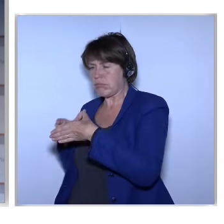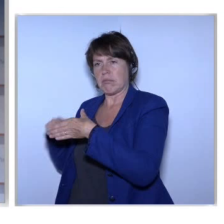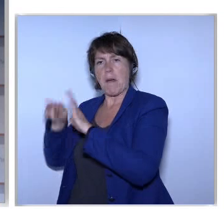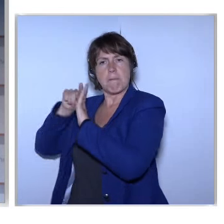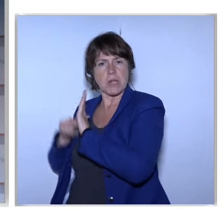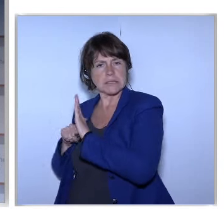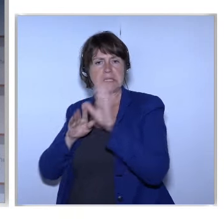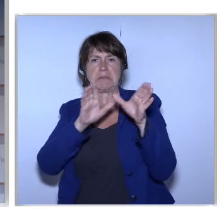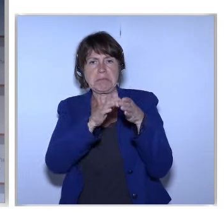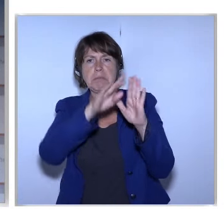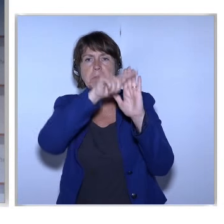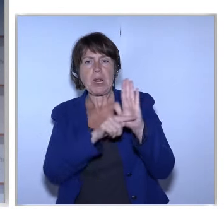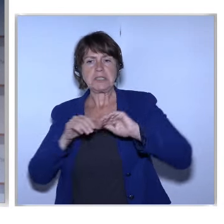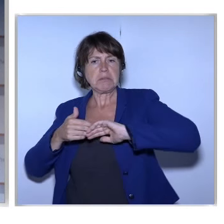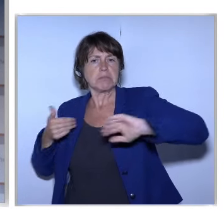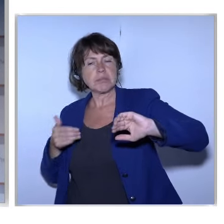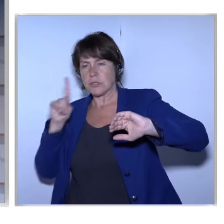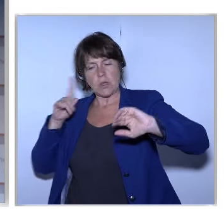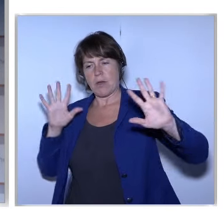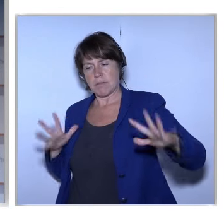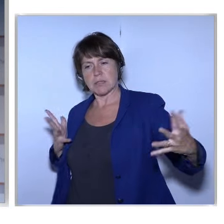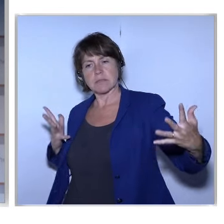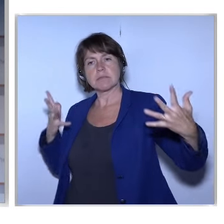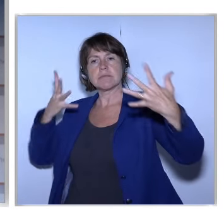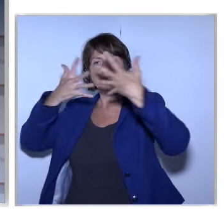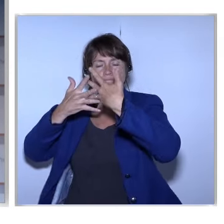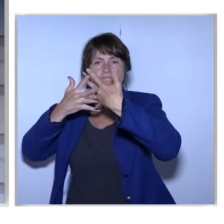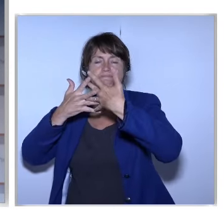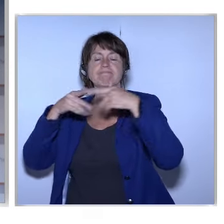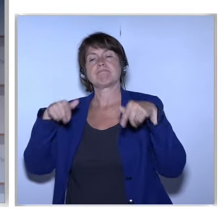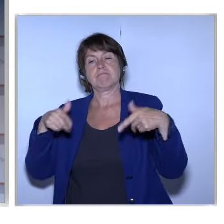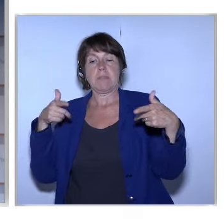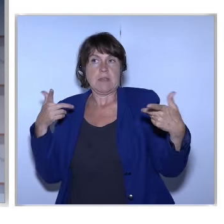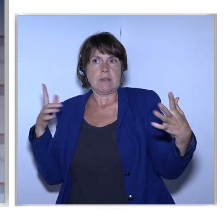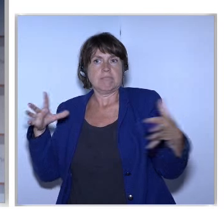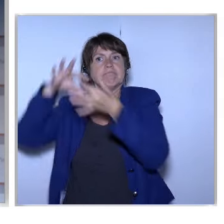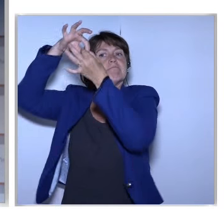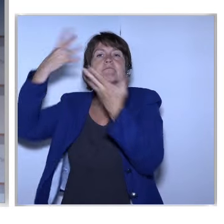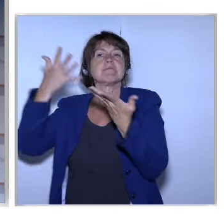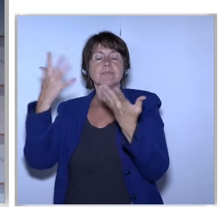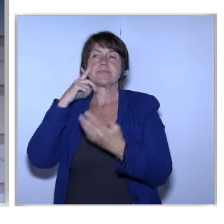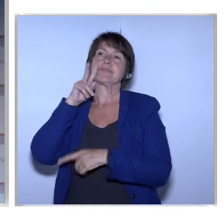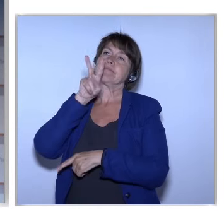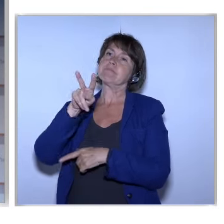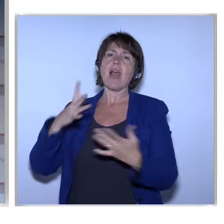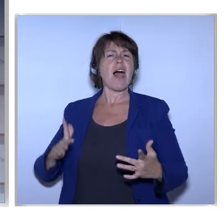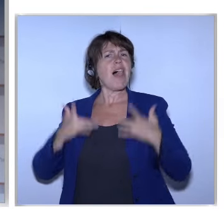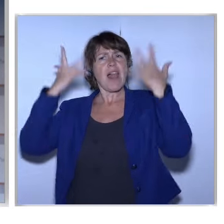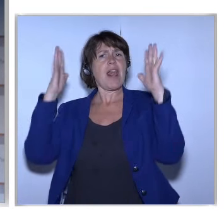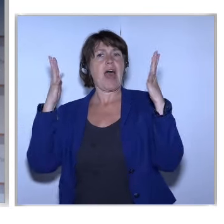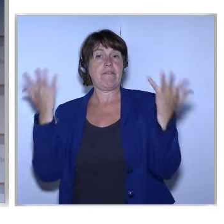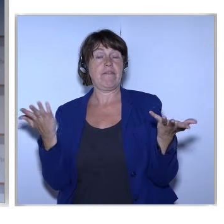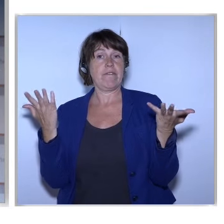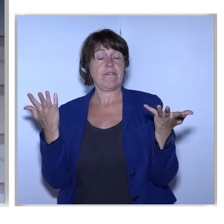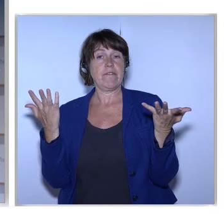Now What's My Perspective And I Realize That's Only One Perspective On Life Is That I Believe That We Should Think Perhaps From The